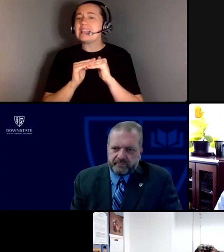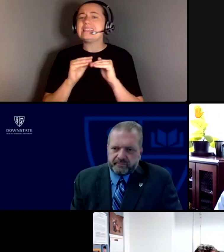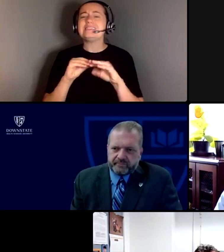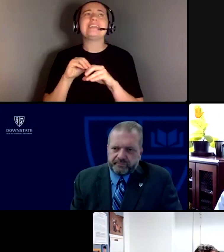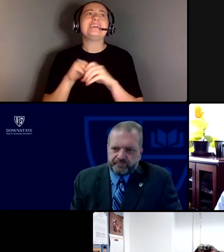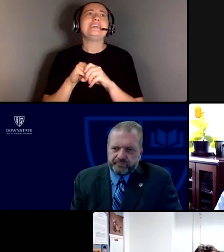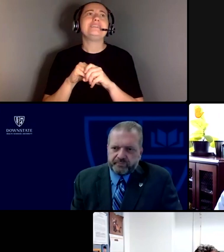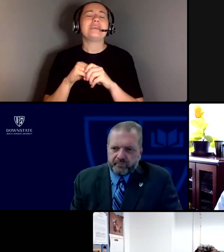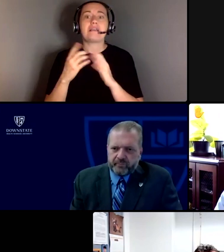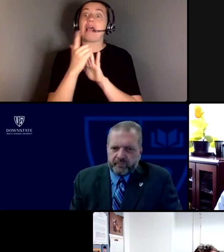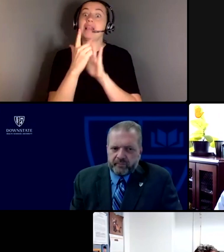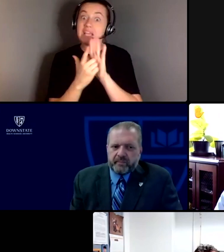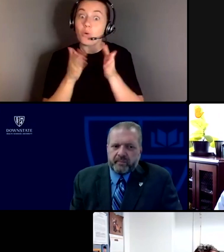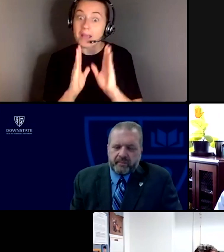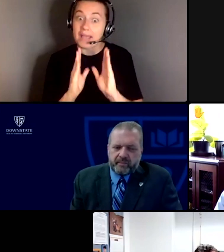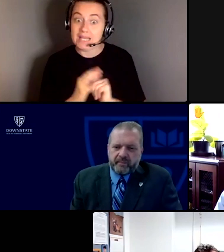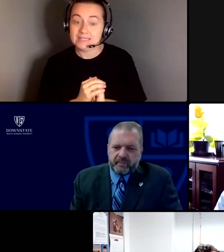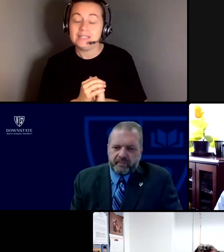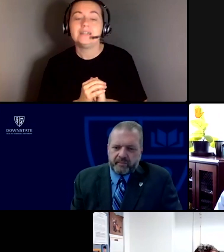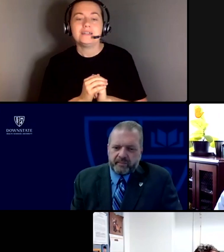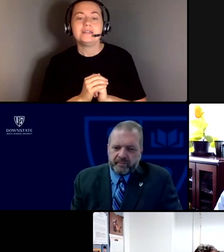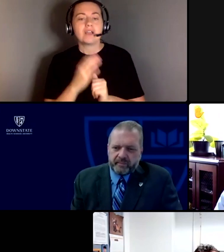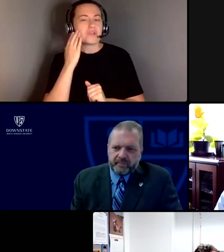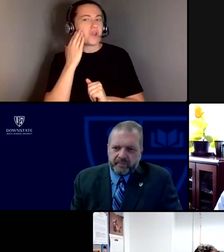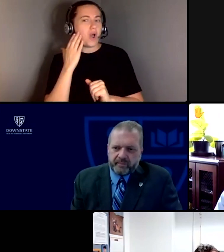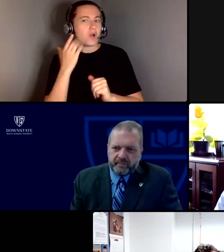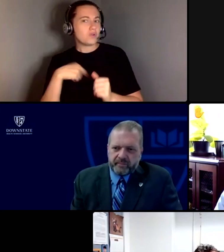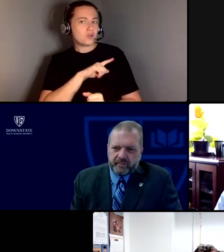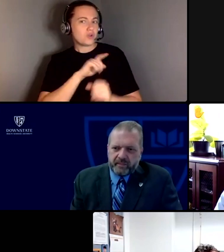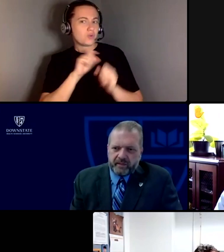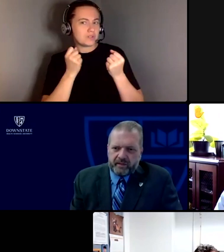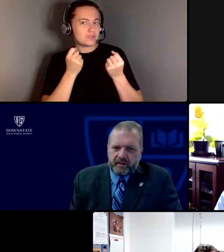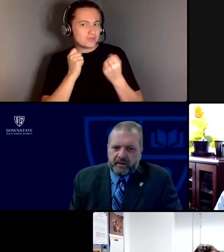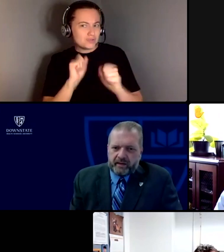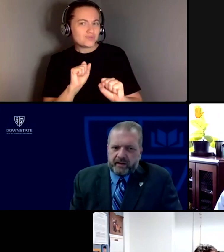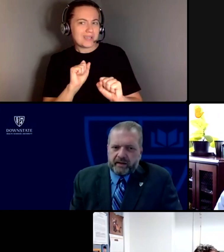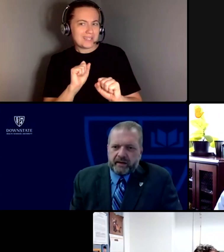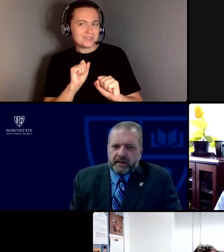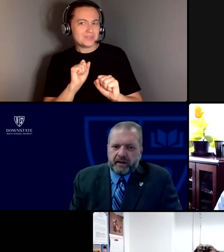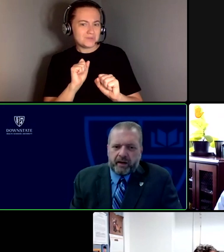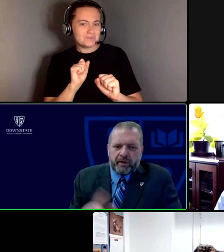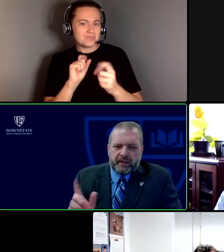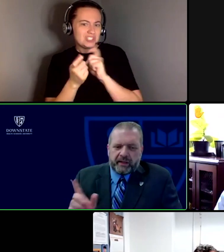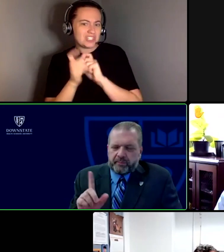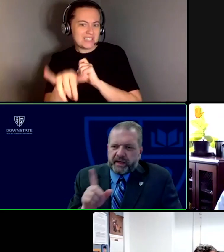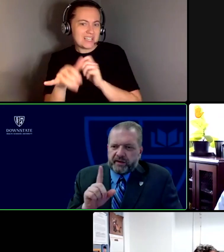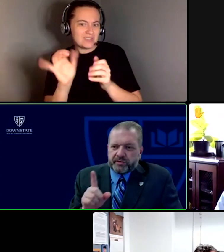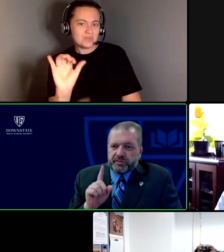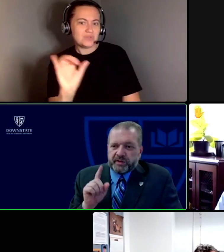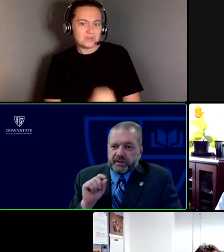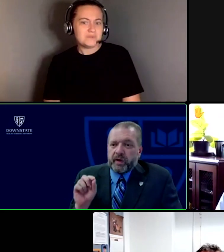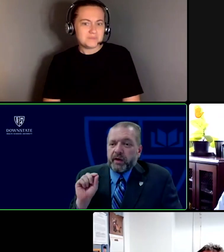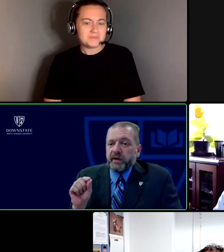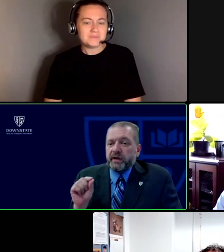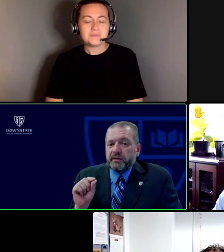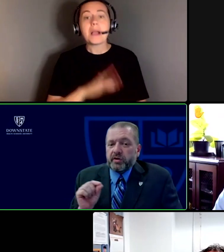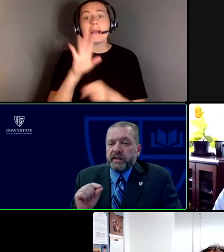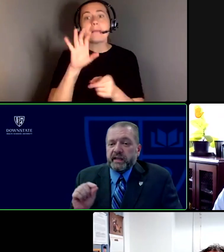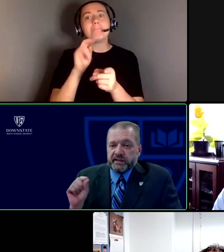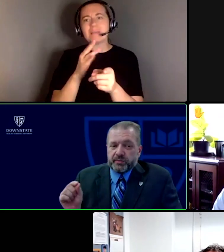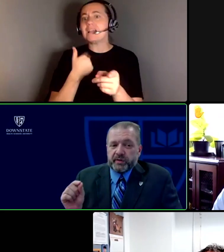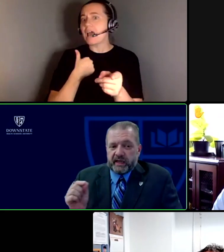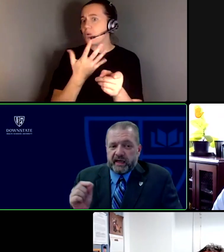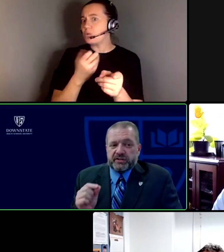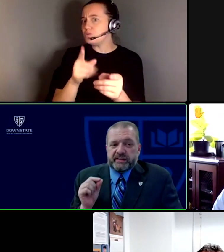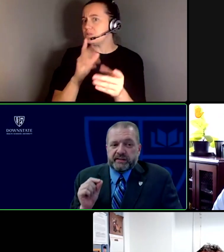legal way um you know so we're trying to explain that too and i want to let ben go too but the way we are